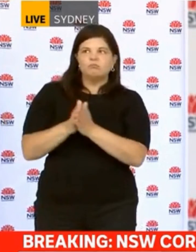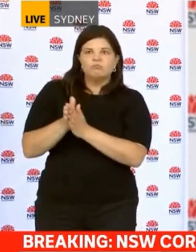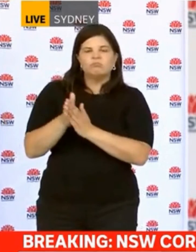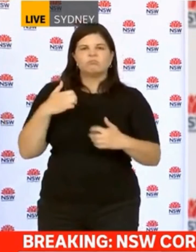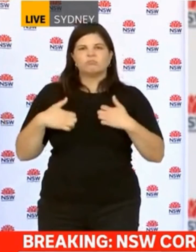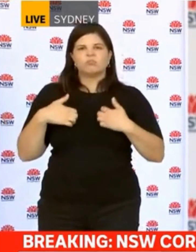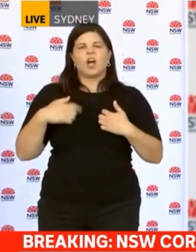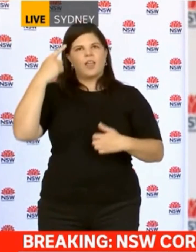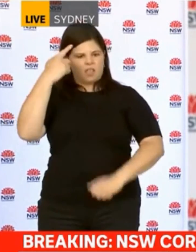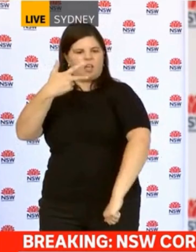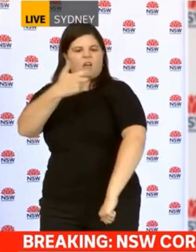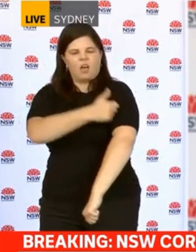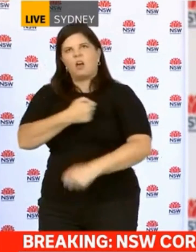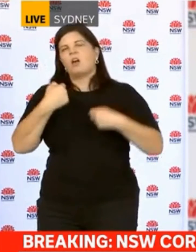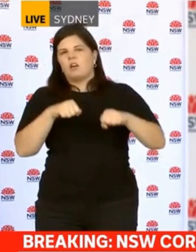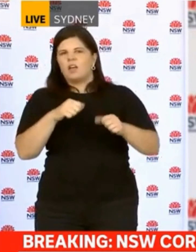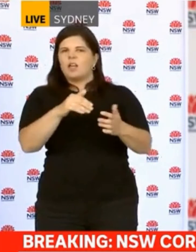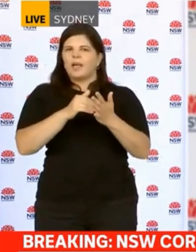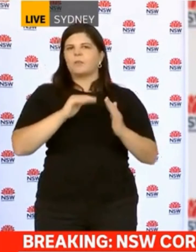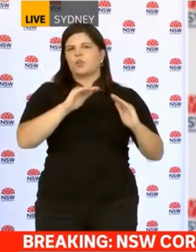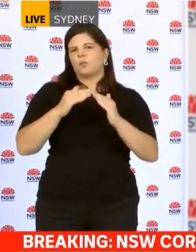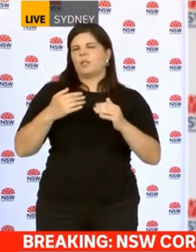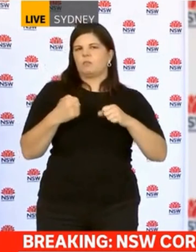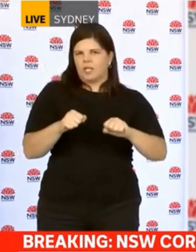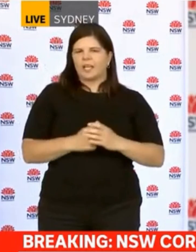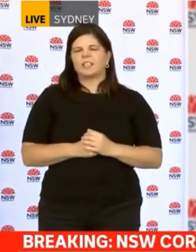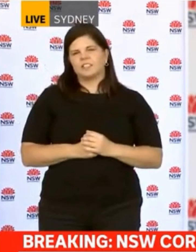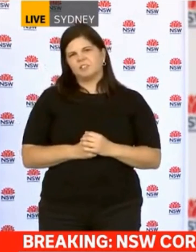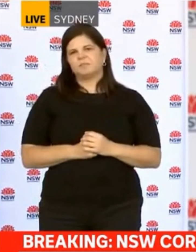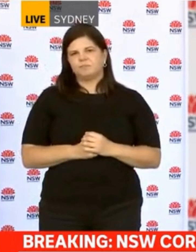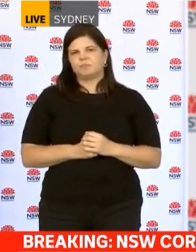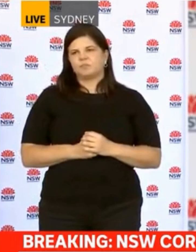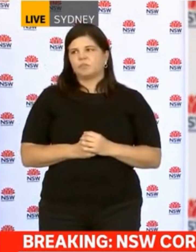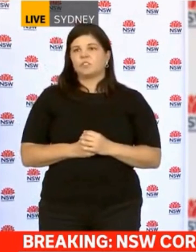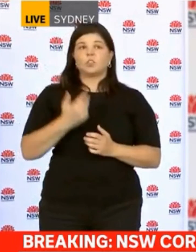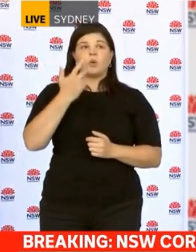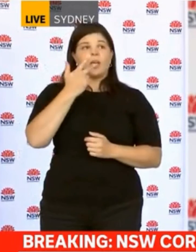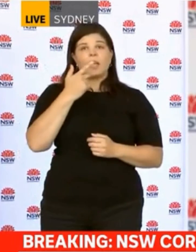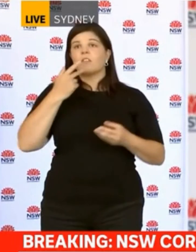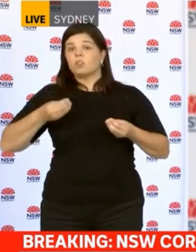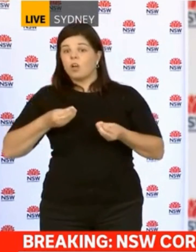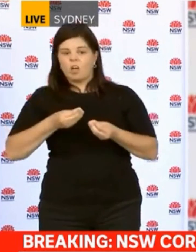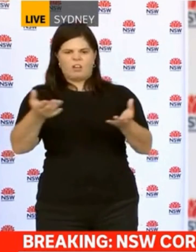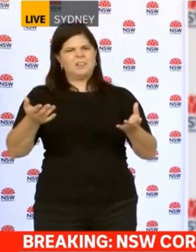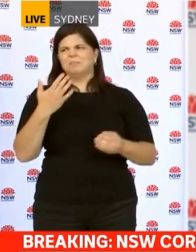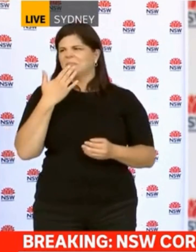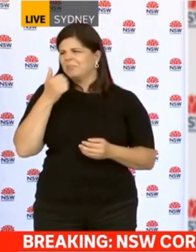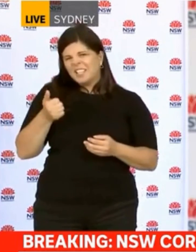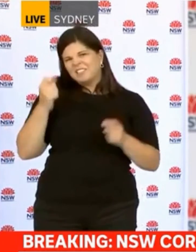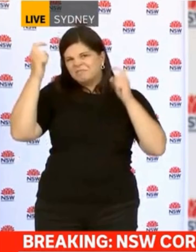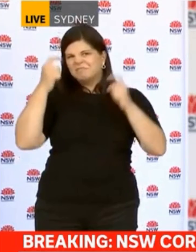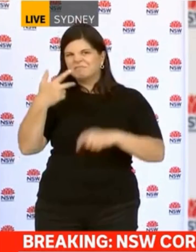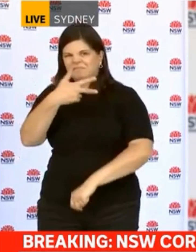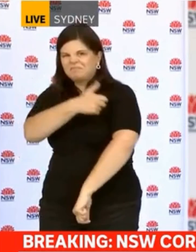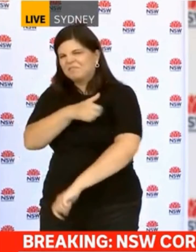for protecting our community, if there is one available as soon as possible, that people should consider taking it. And I know in the